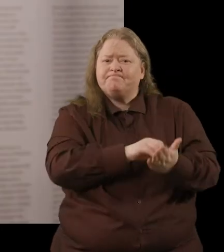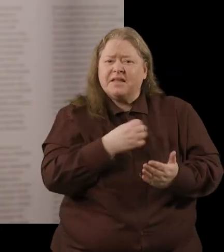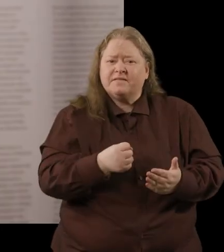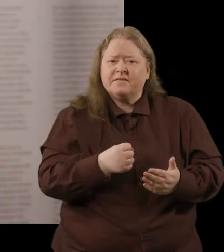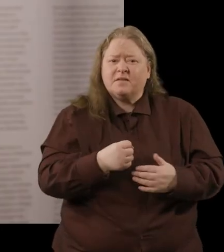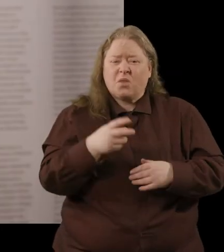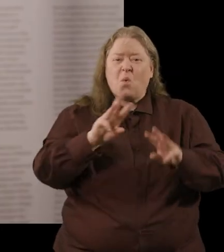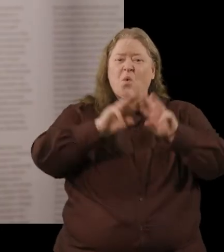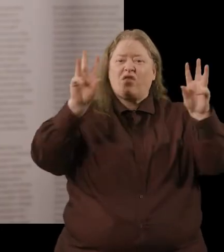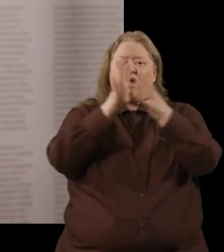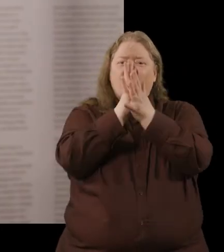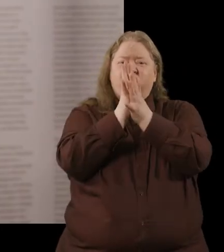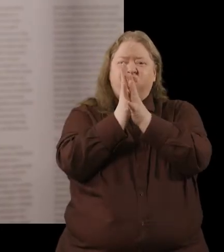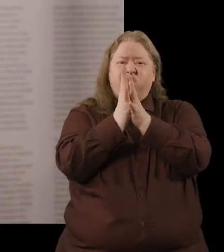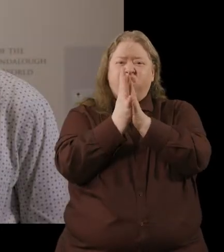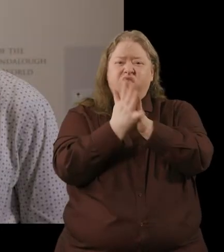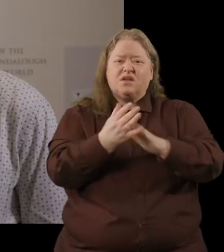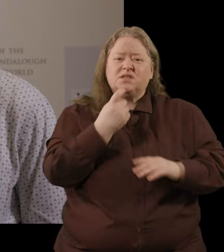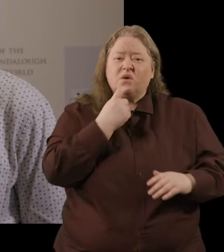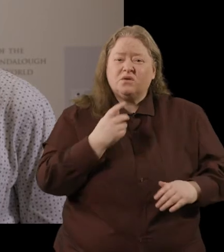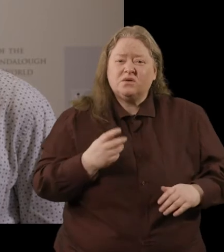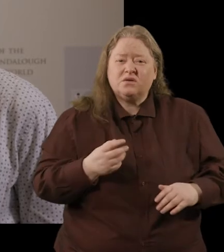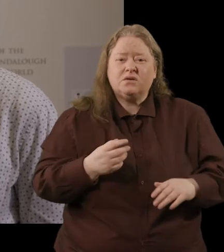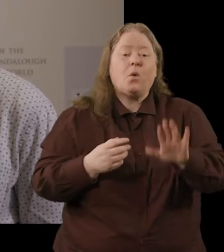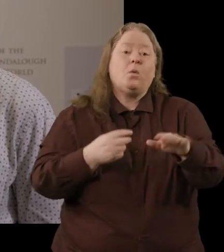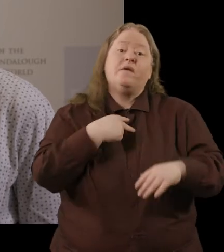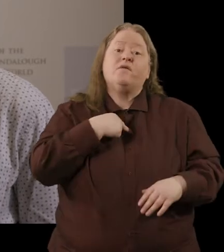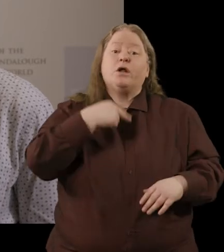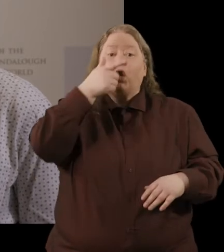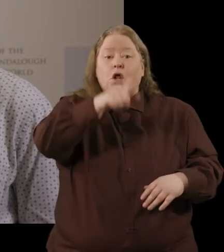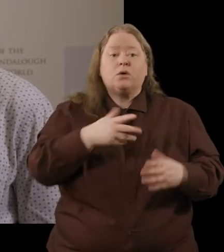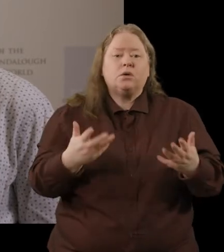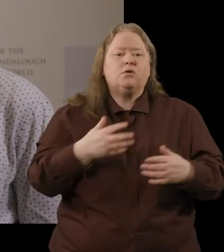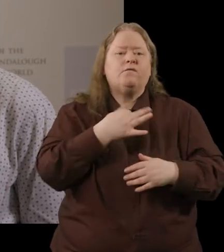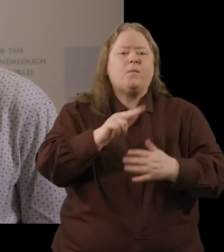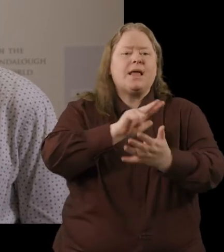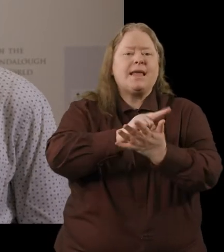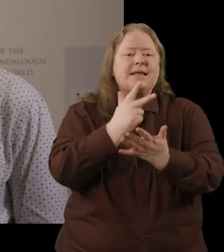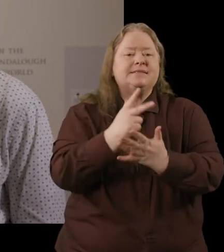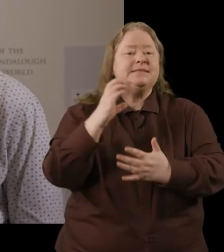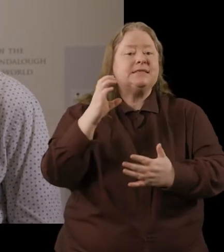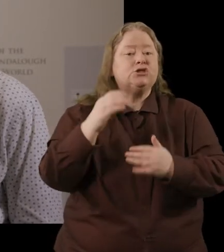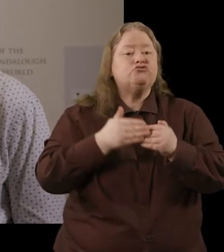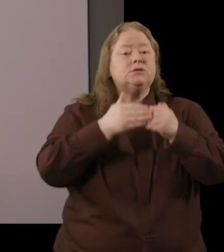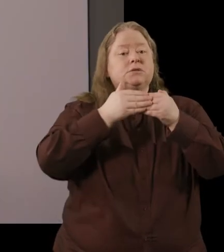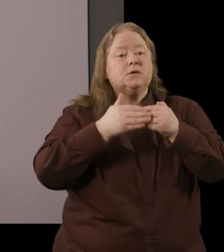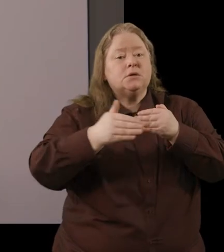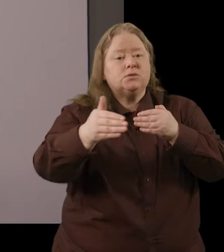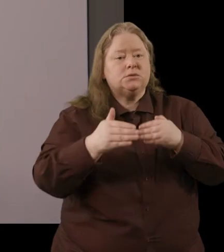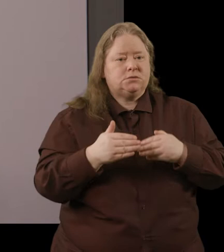weather has worn away the stone an awful lot. Well, what we're very lucky is that from the 18th century onwards,